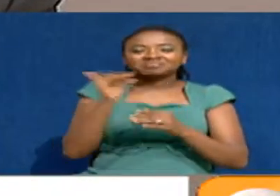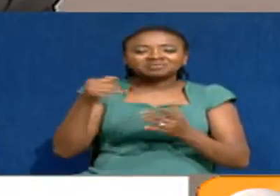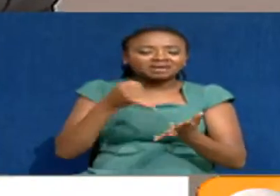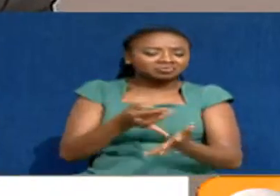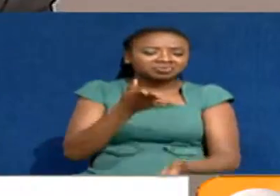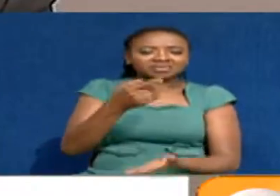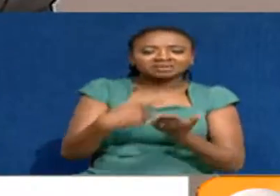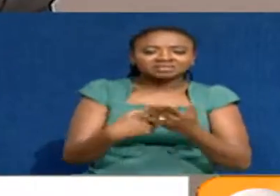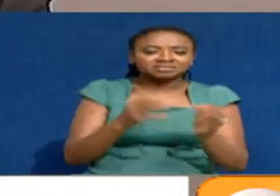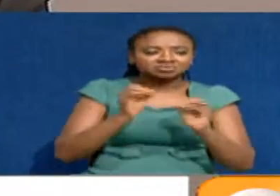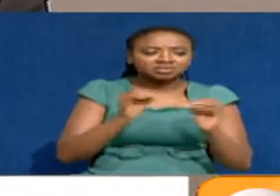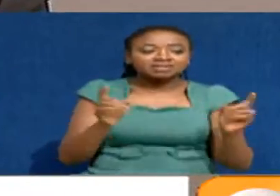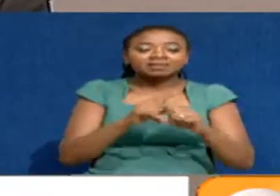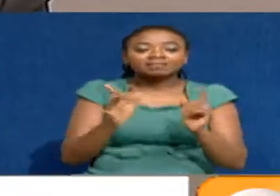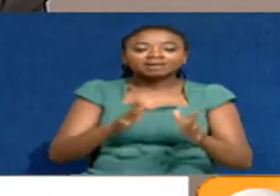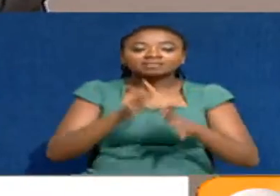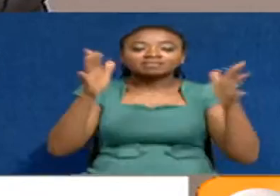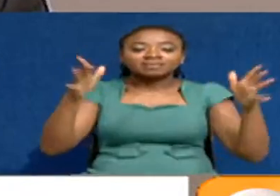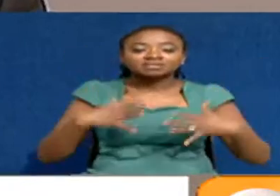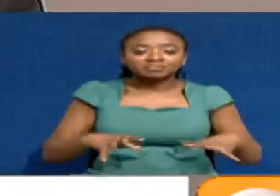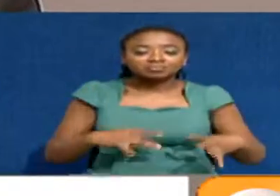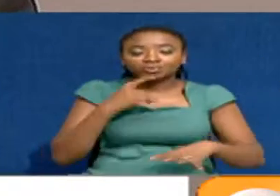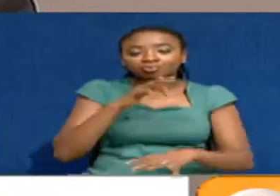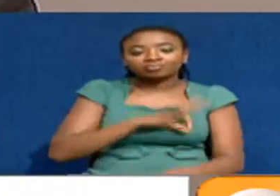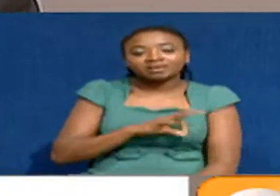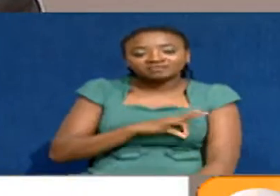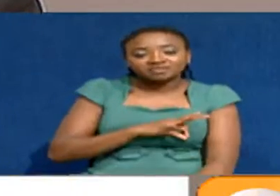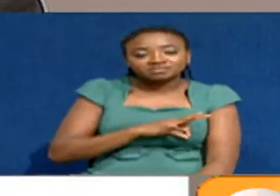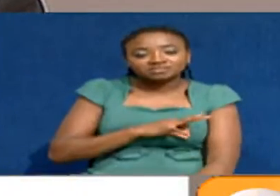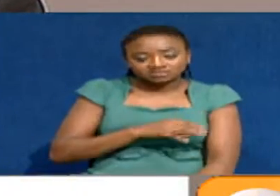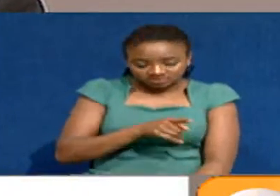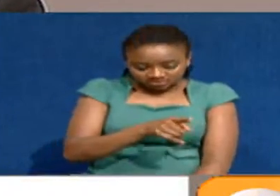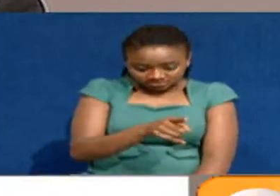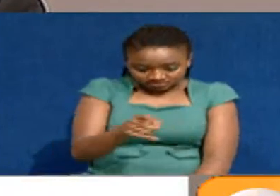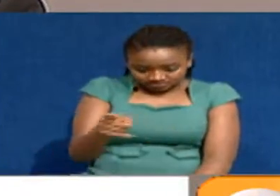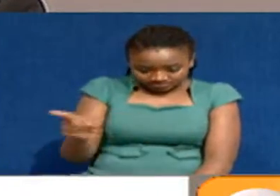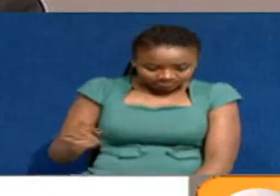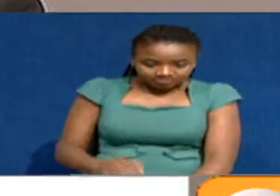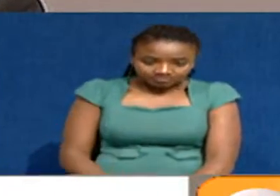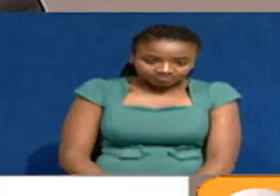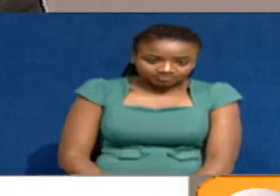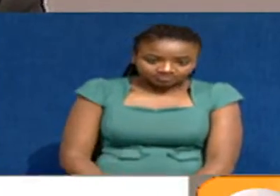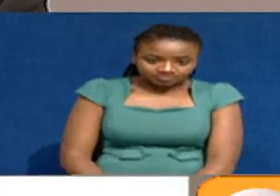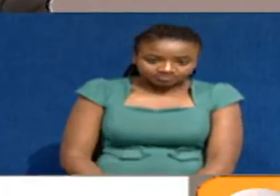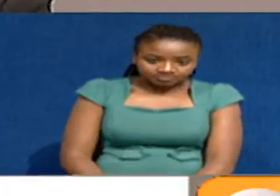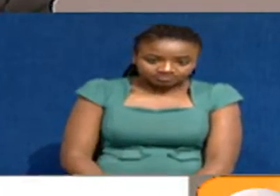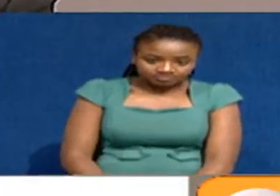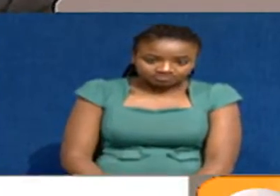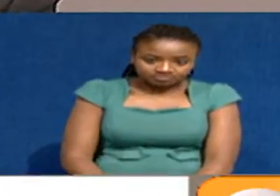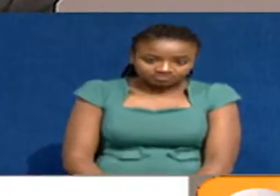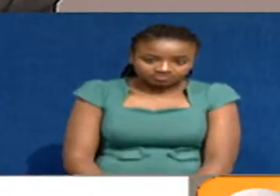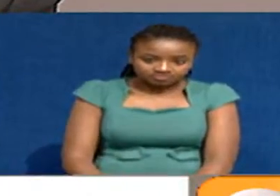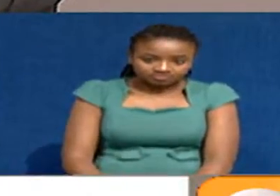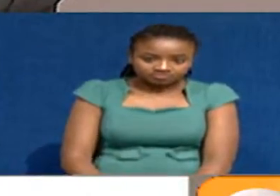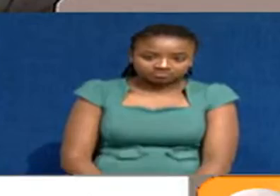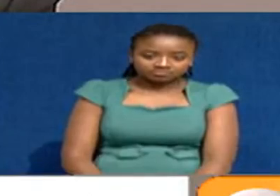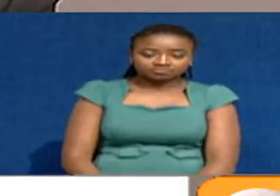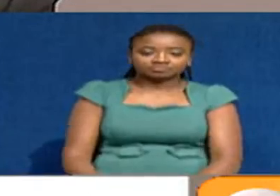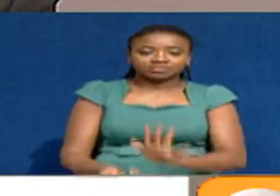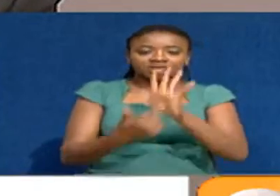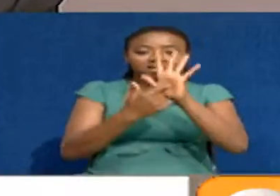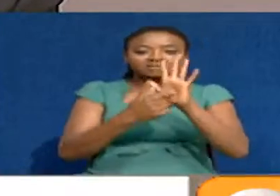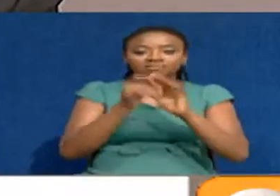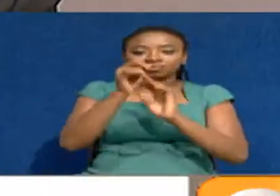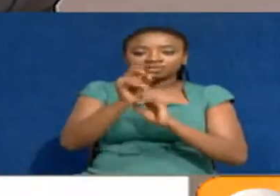the major beneficiaries are already those people who seem to be destined for the opposition. If you become a number two,